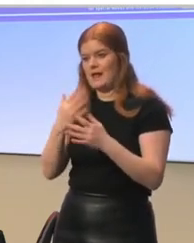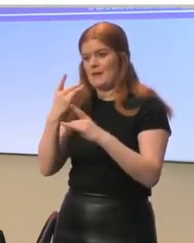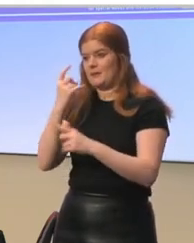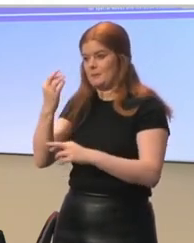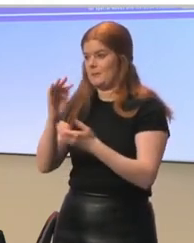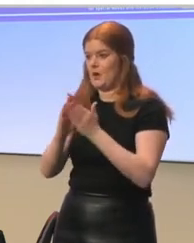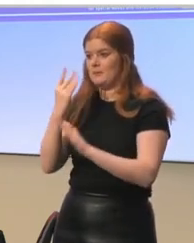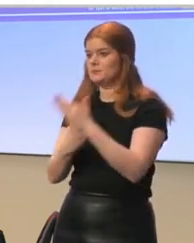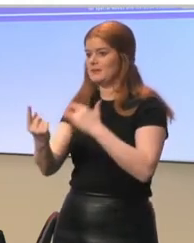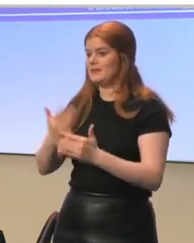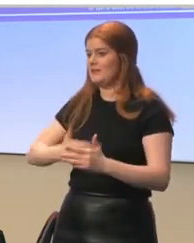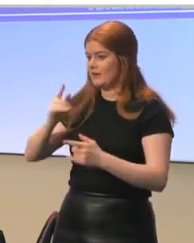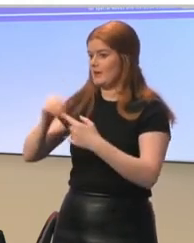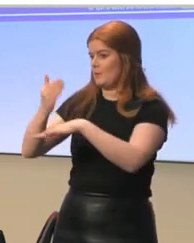employment.